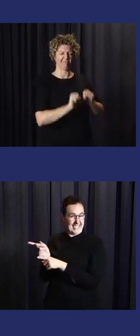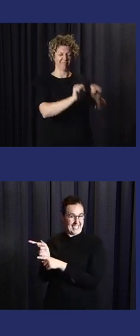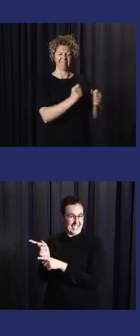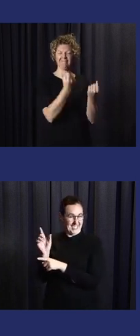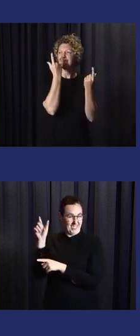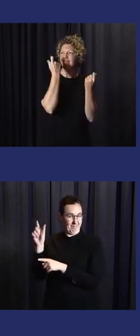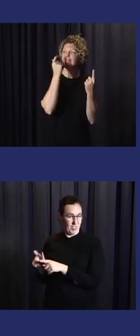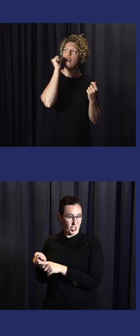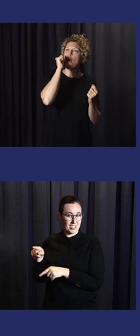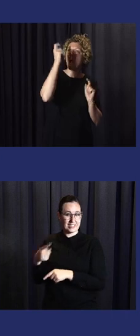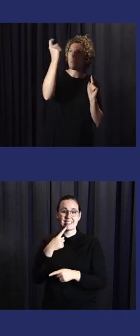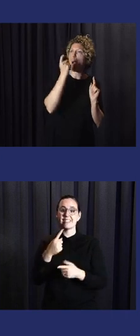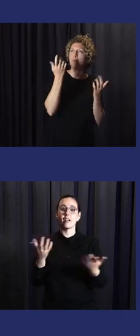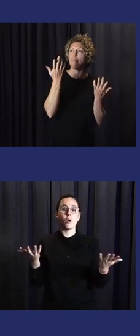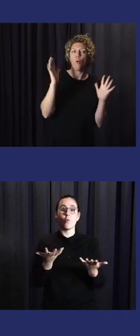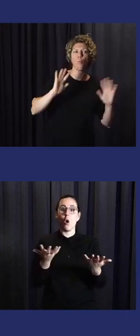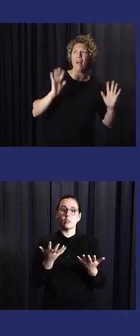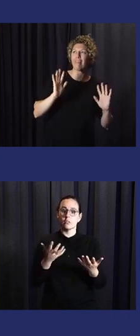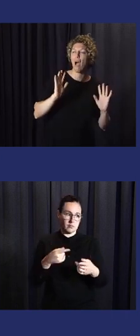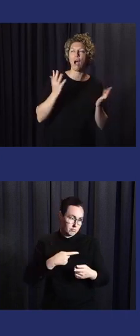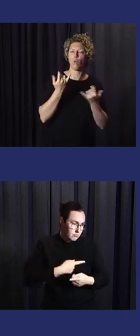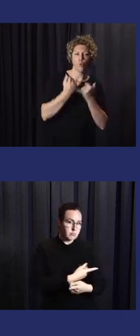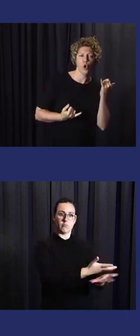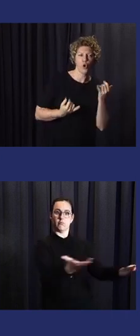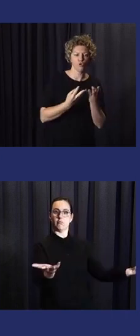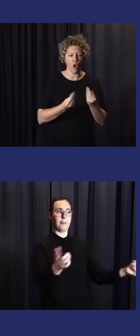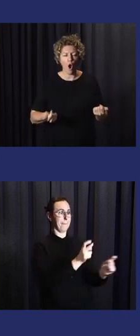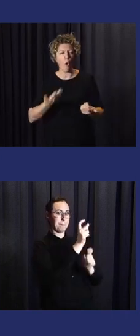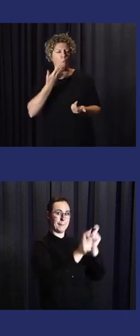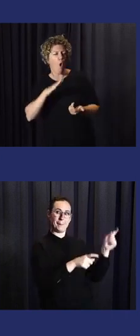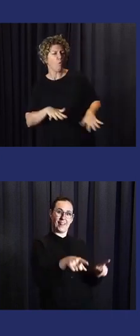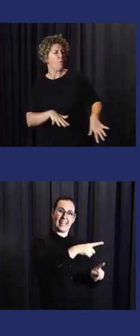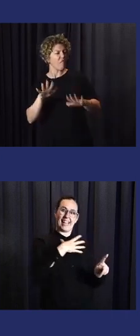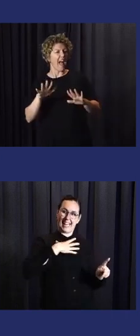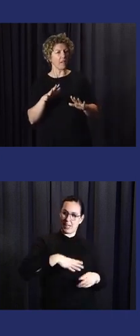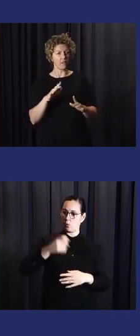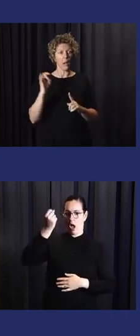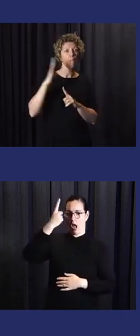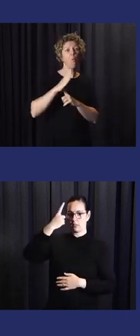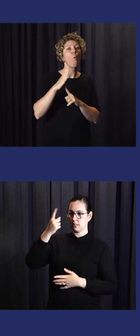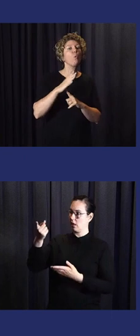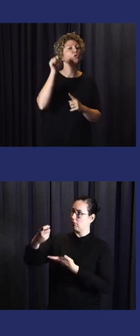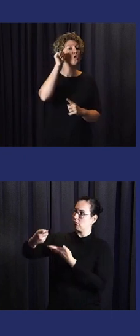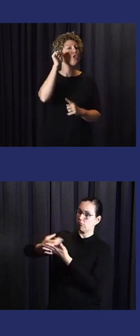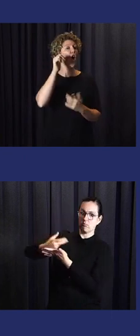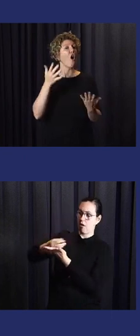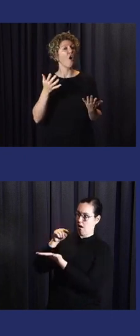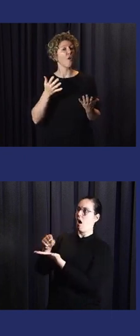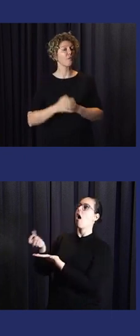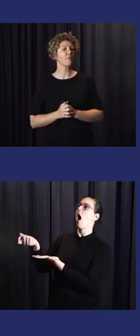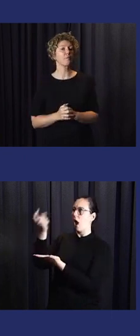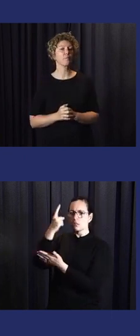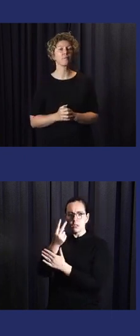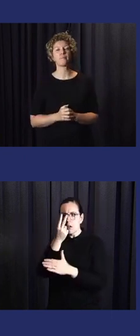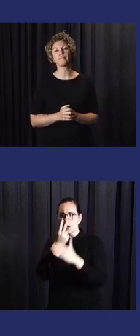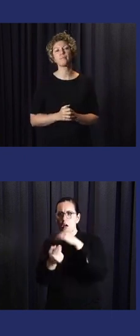said, how to make the common people to understand the early warning message, the forecast